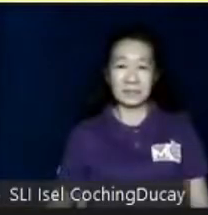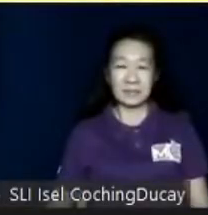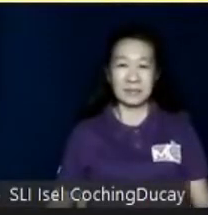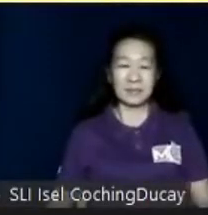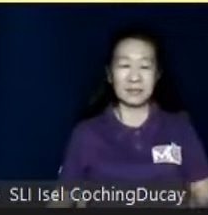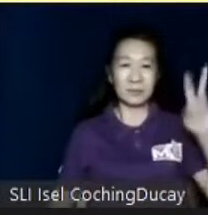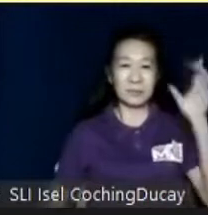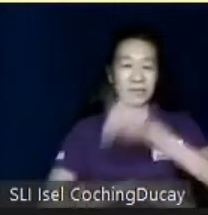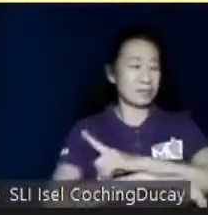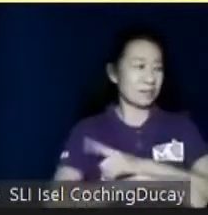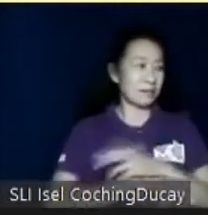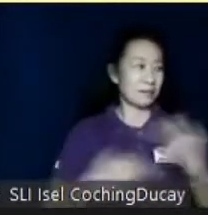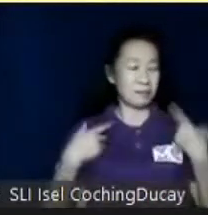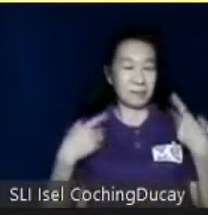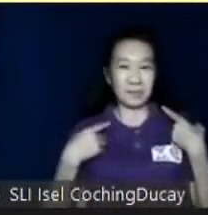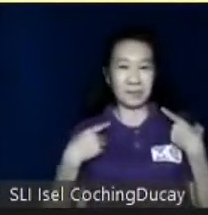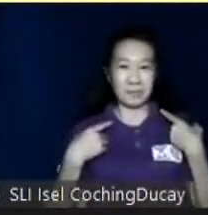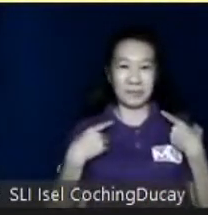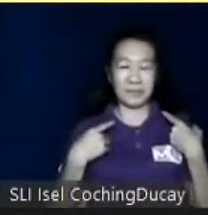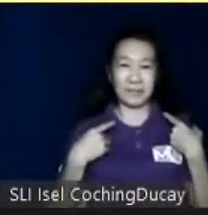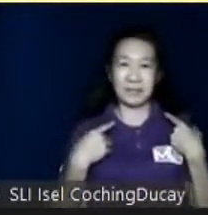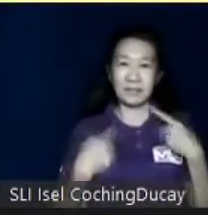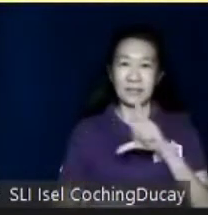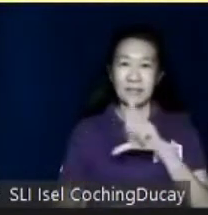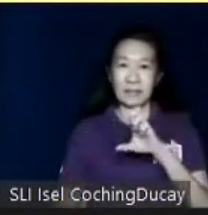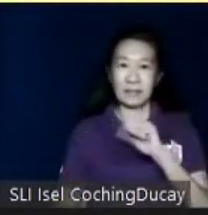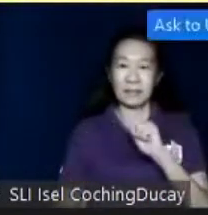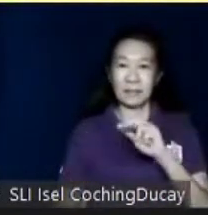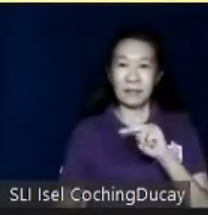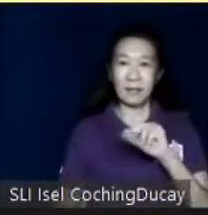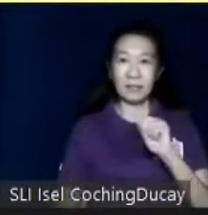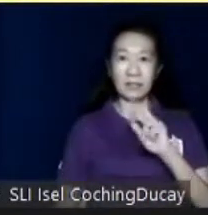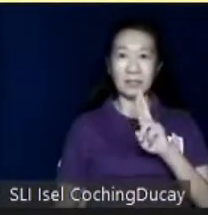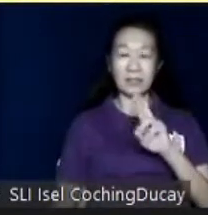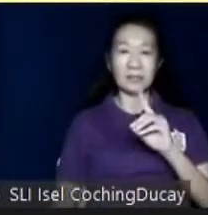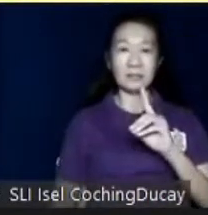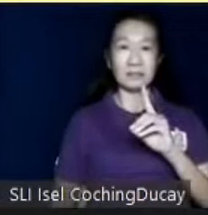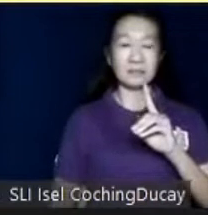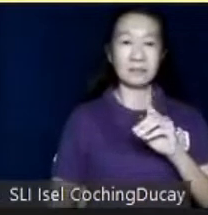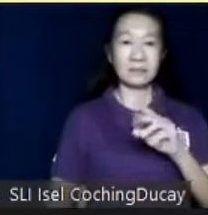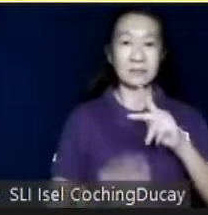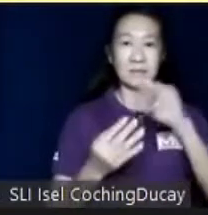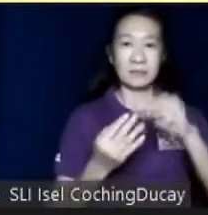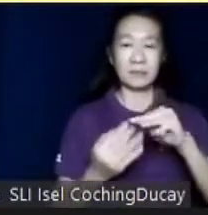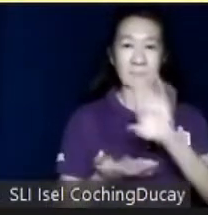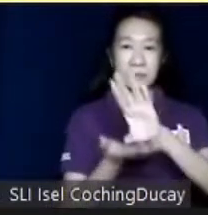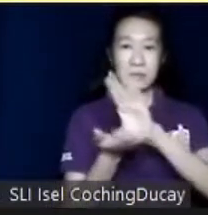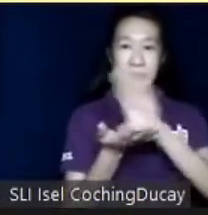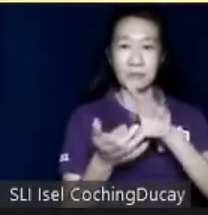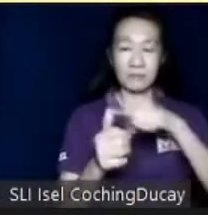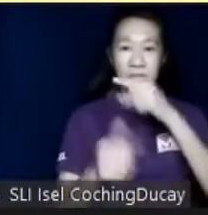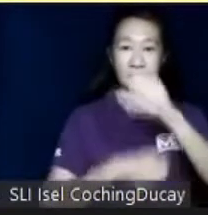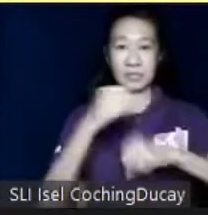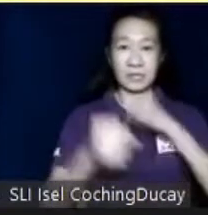have with Leonard Cheshire, Disability Philippines Foundation. Project Chocolate, on its first